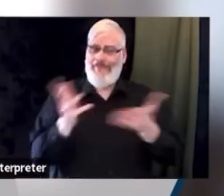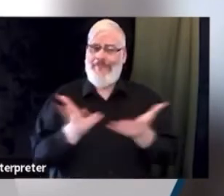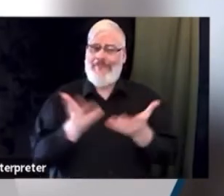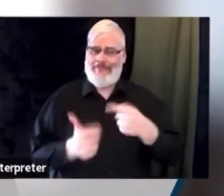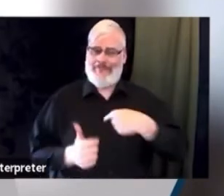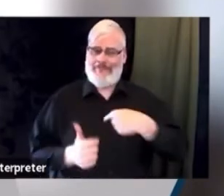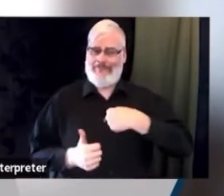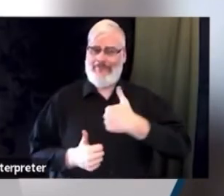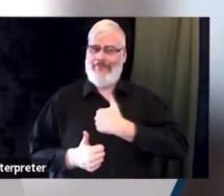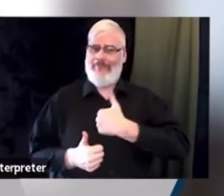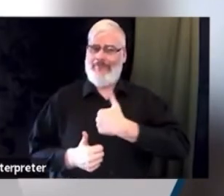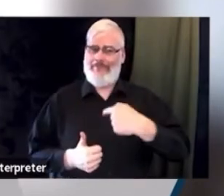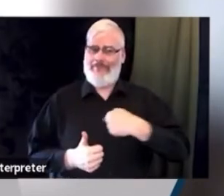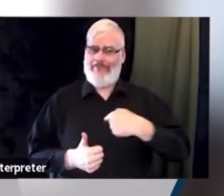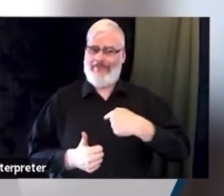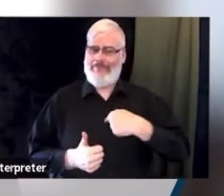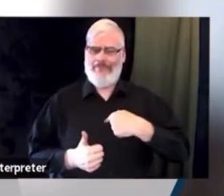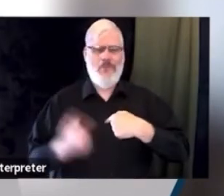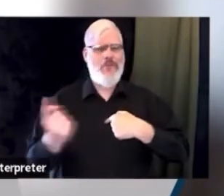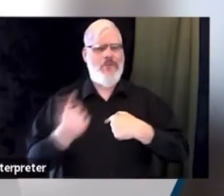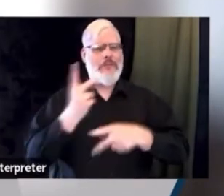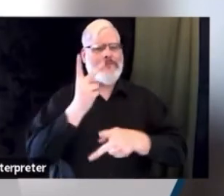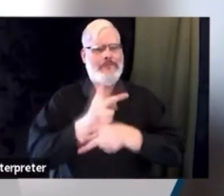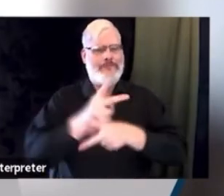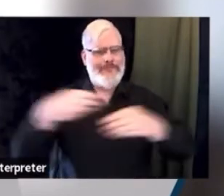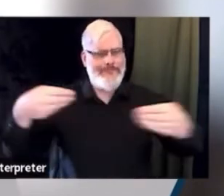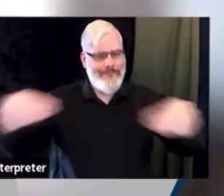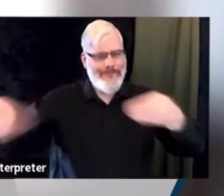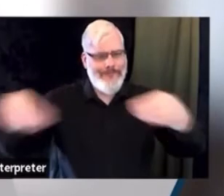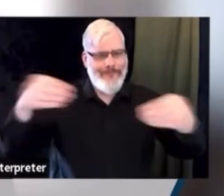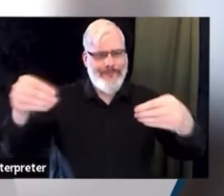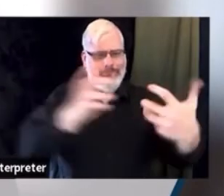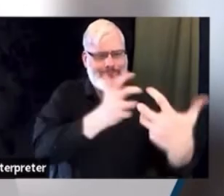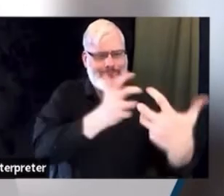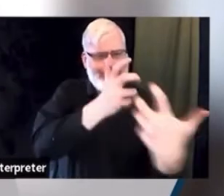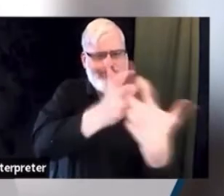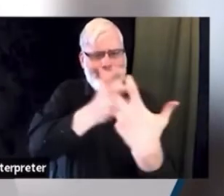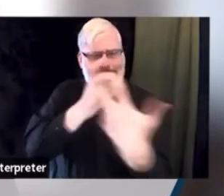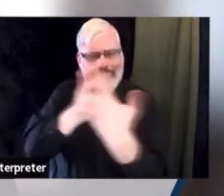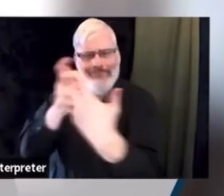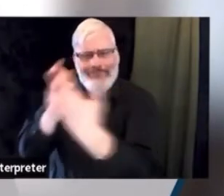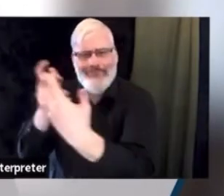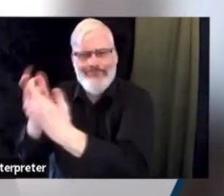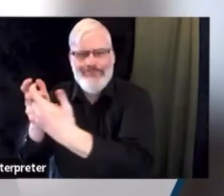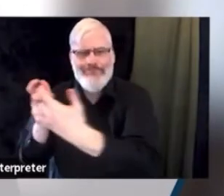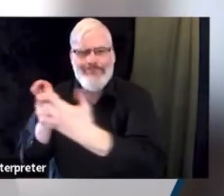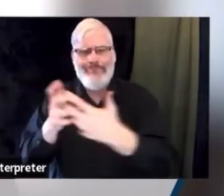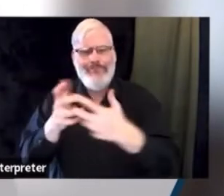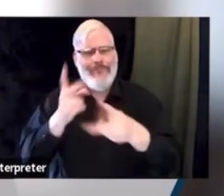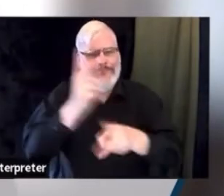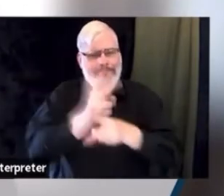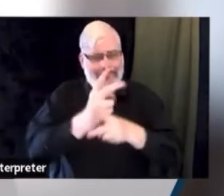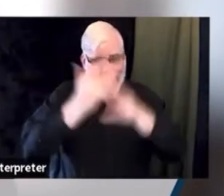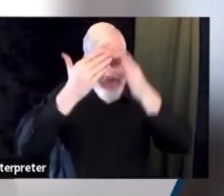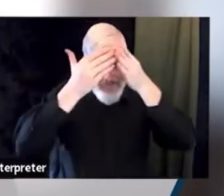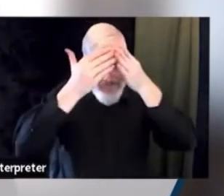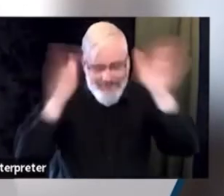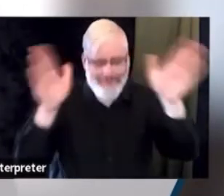adaptive. I tried to be open and approachable. I try to be creative with what I do.